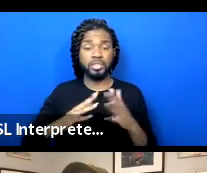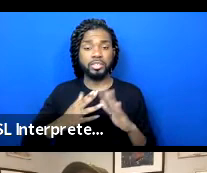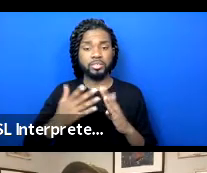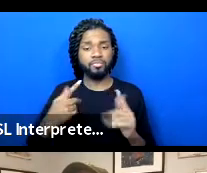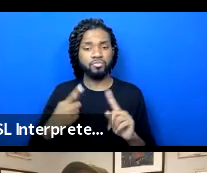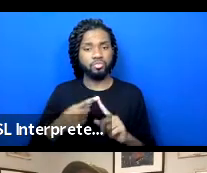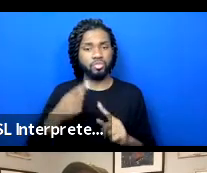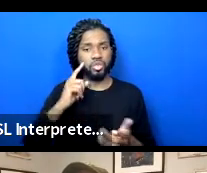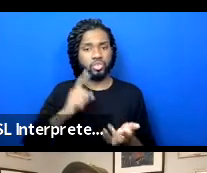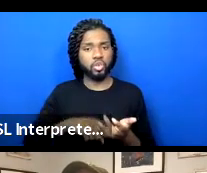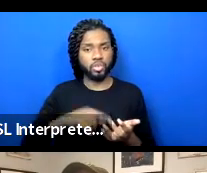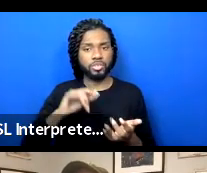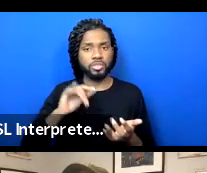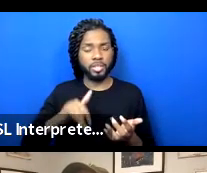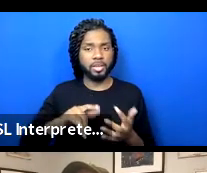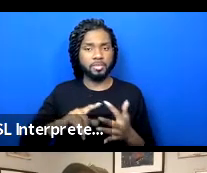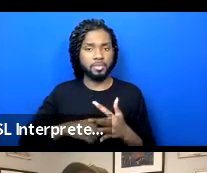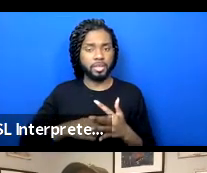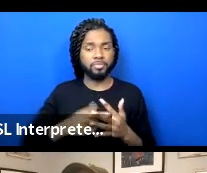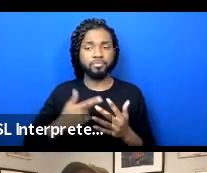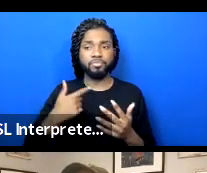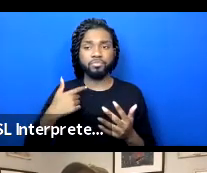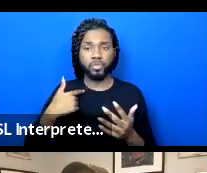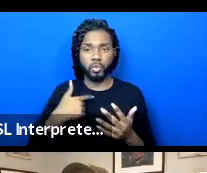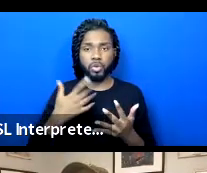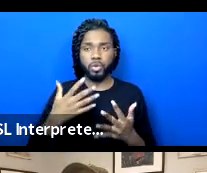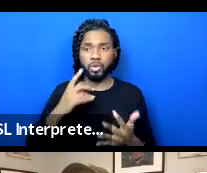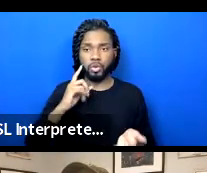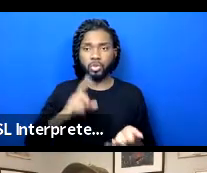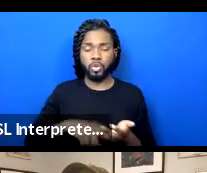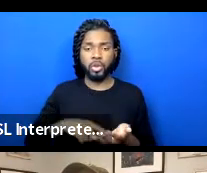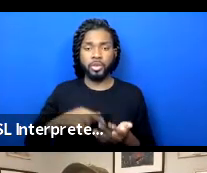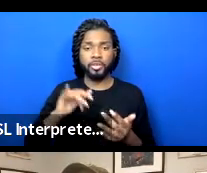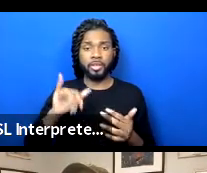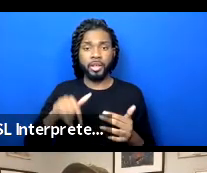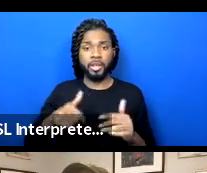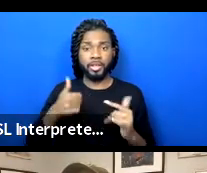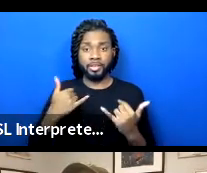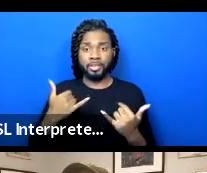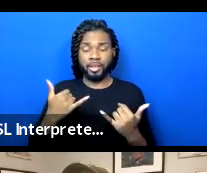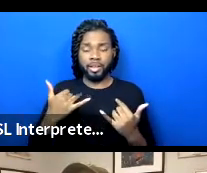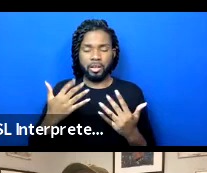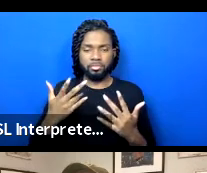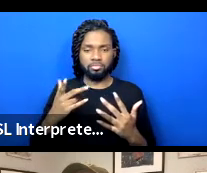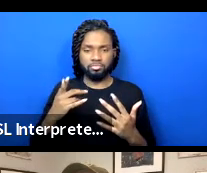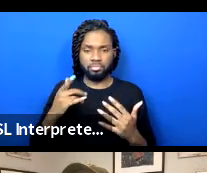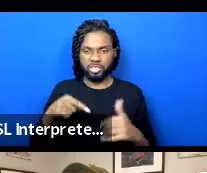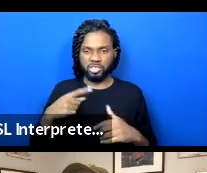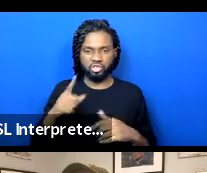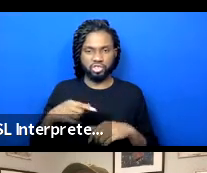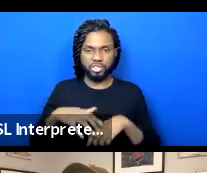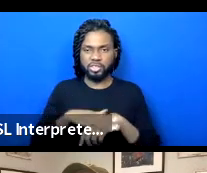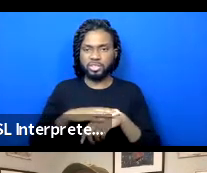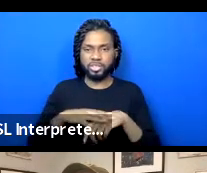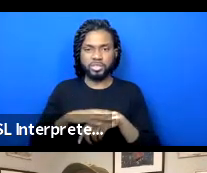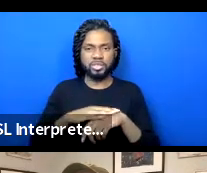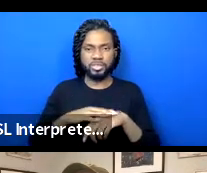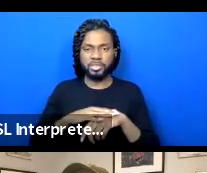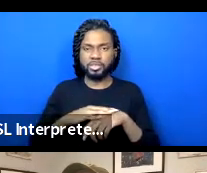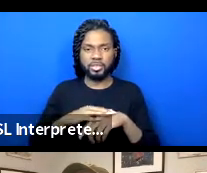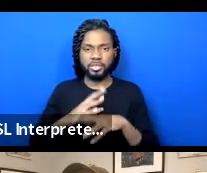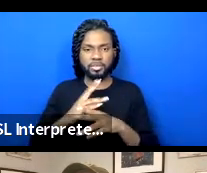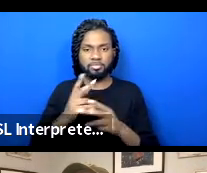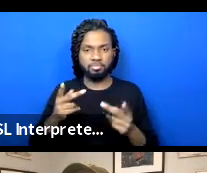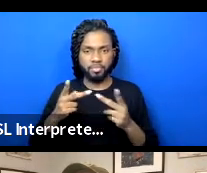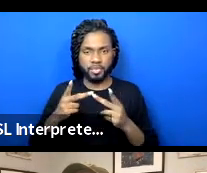acknowledge that as a beginning, we would like to acknowledge this as a very, very beginning, as a point of departure. We